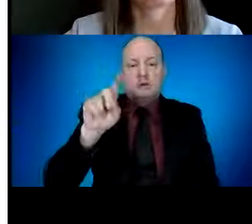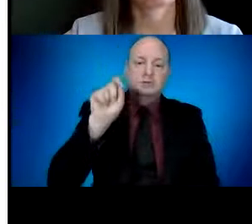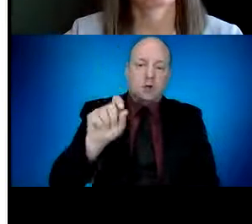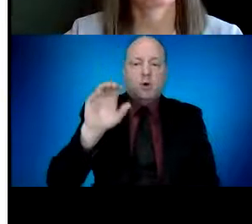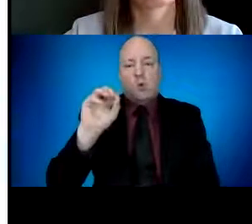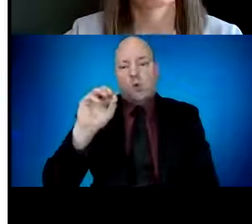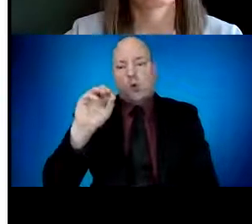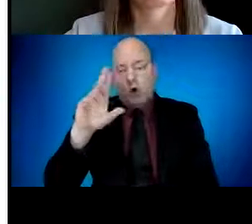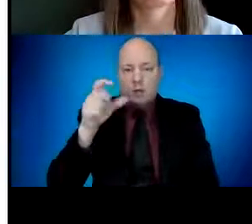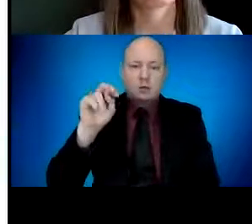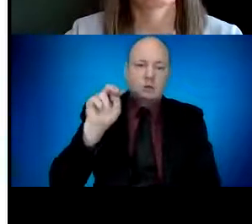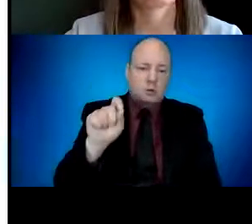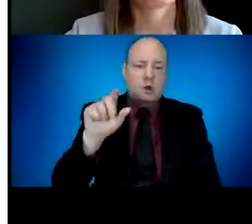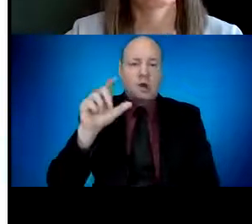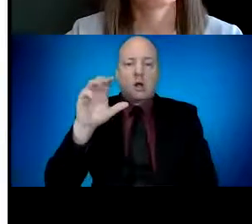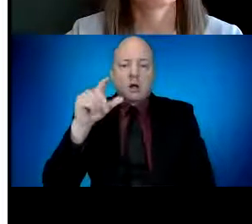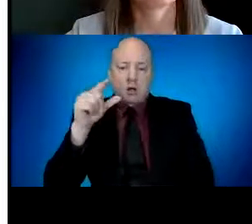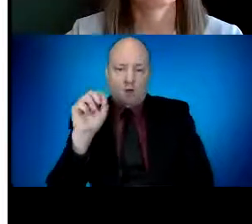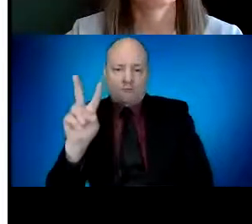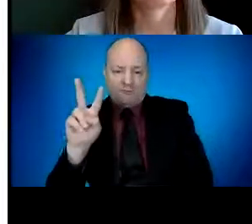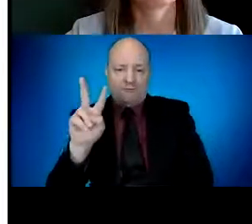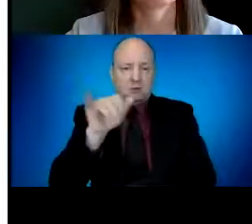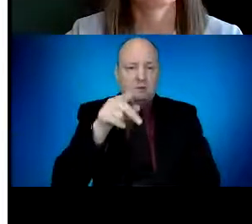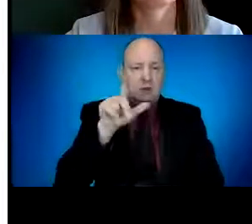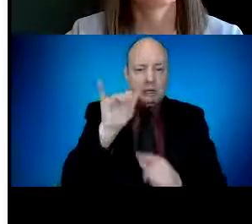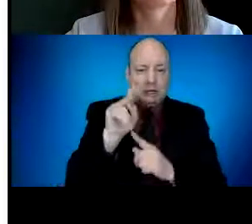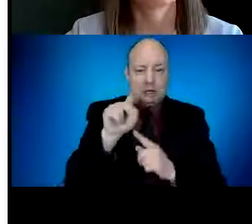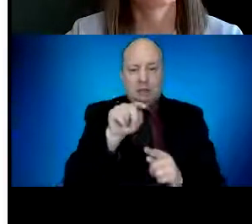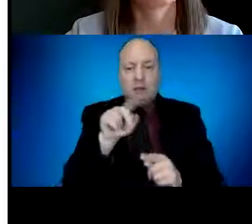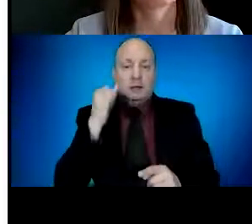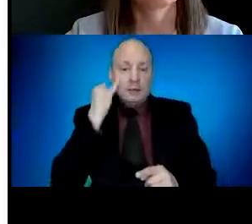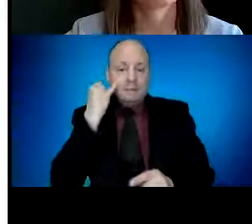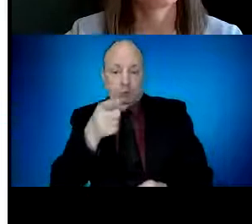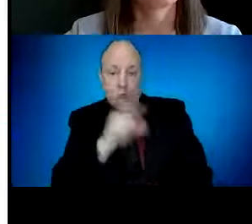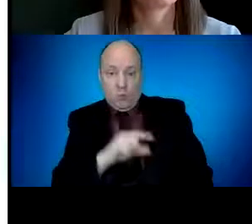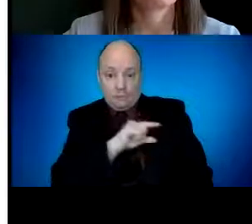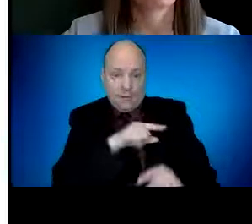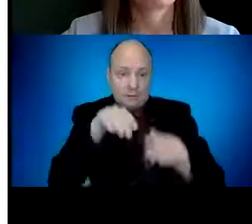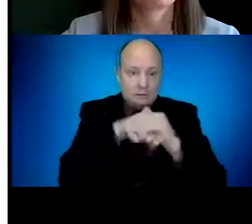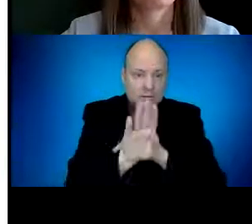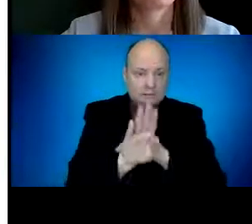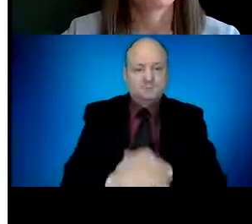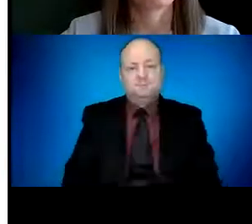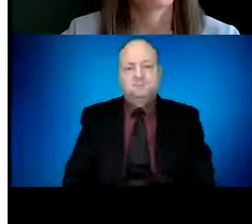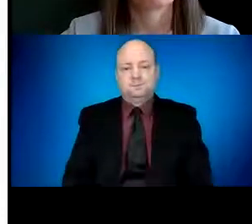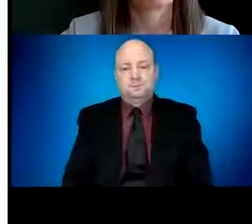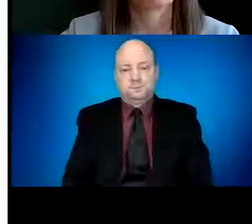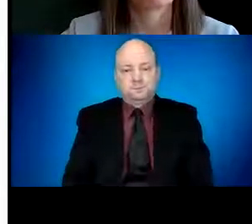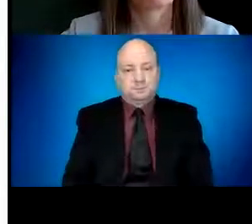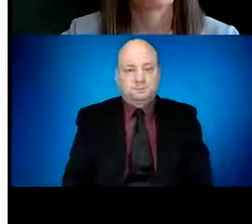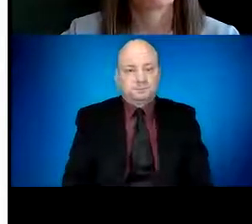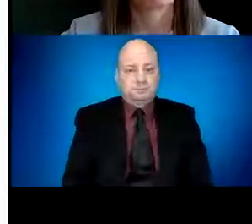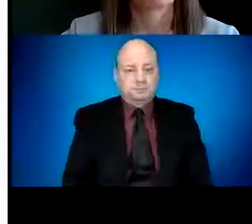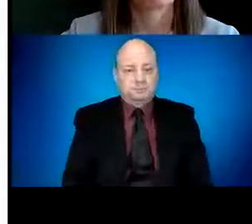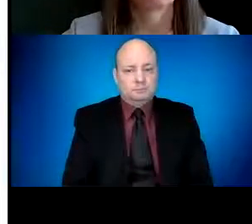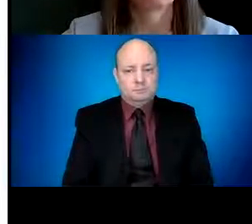Now let's look at the changes in eligibility dates Governor Brown announced earlier this morning. As you see in this slide, on March 29th, all people in